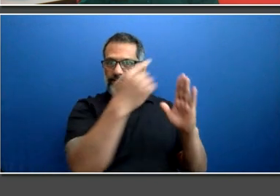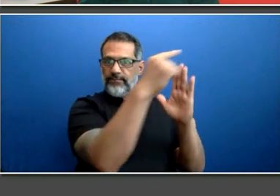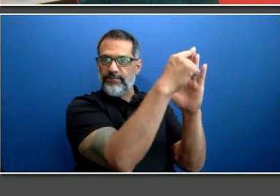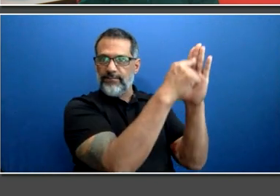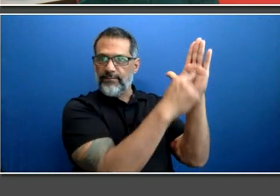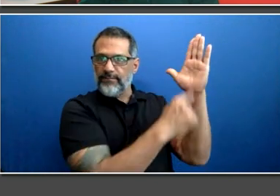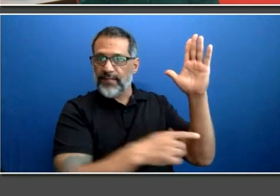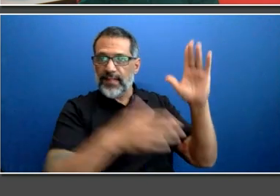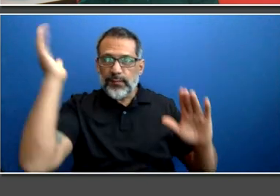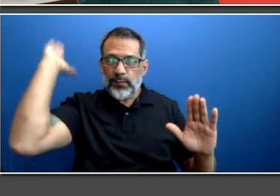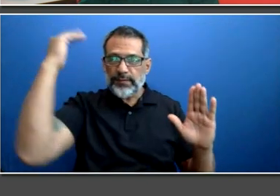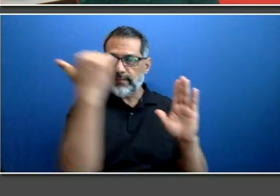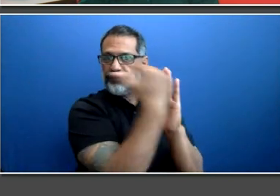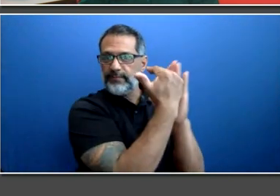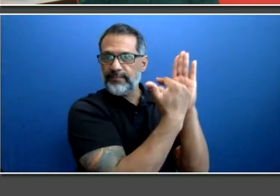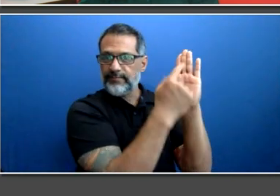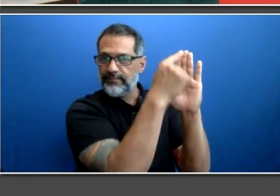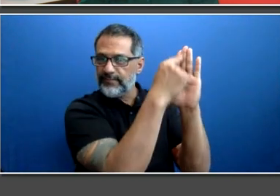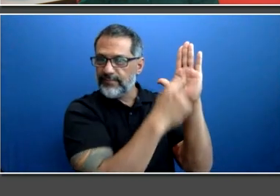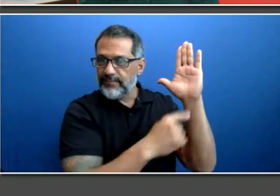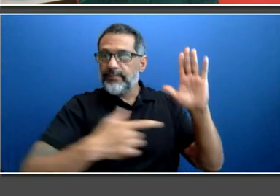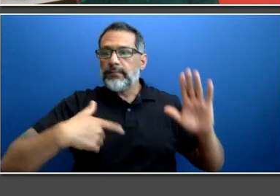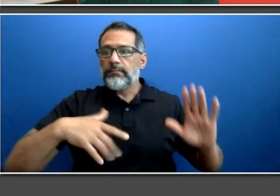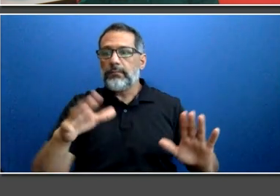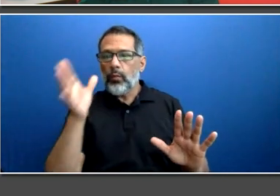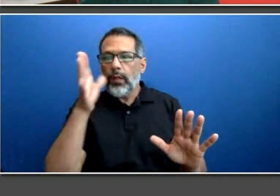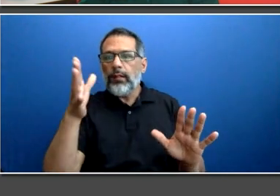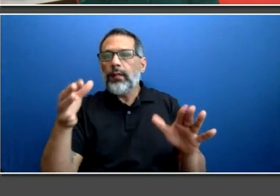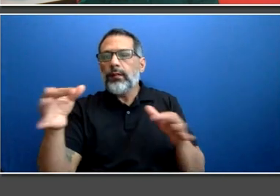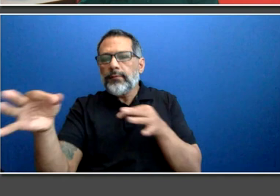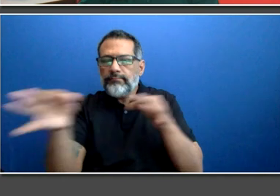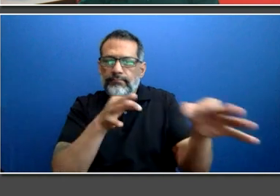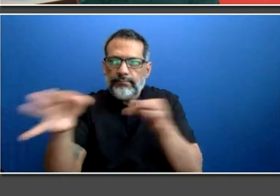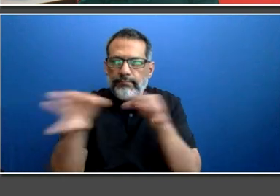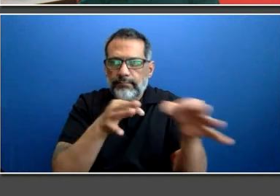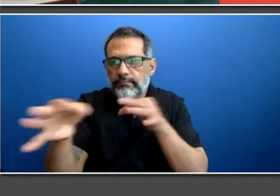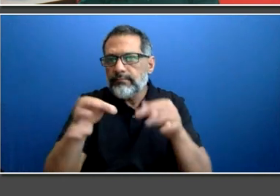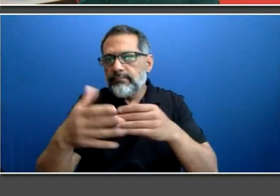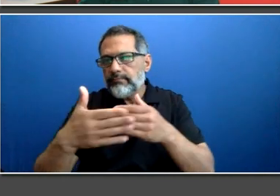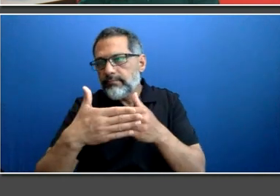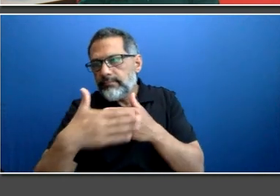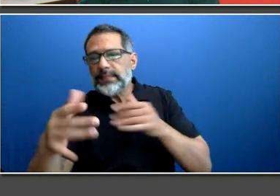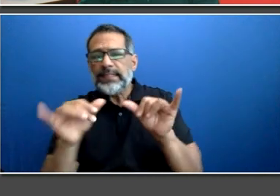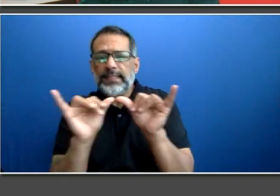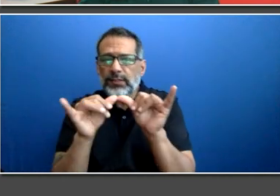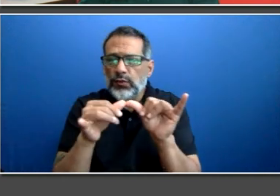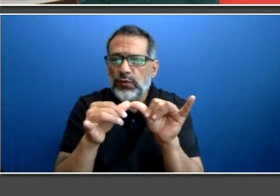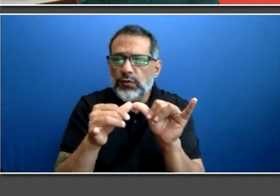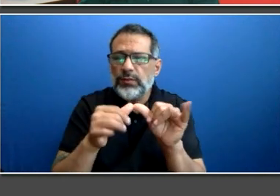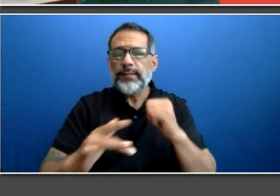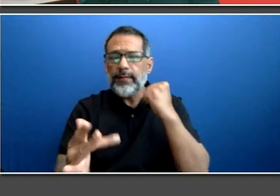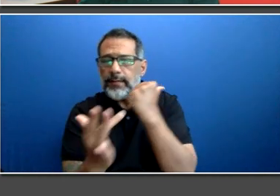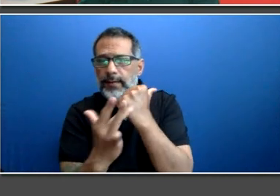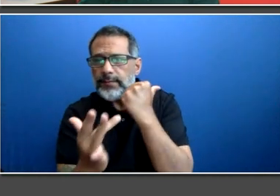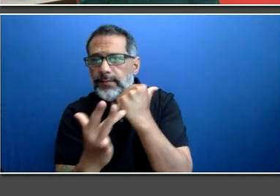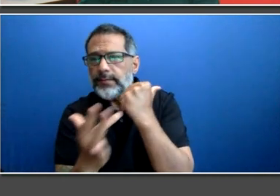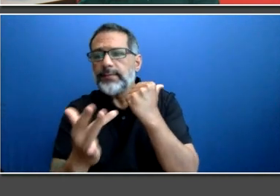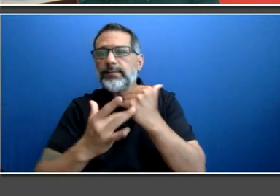engineering, construction, and technical positions at our organization as well as sharing their career journey.